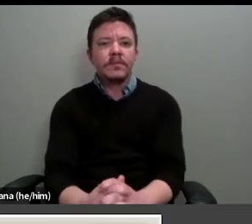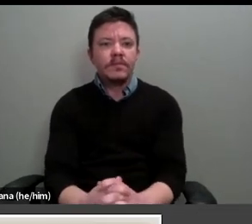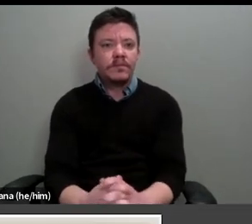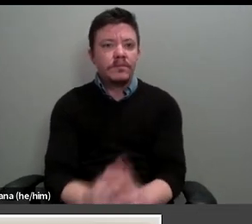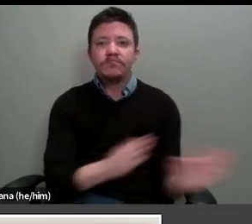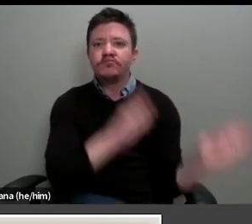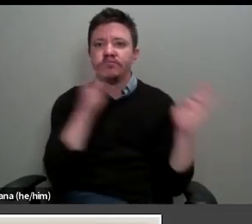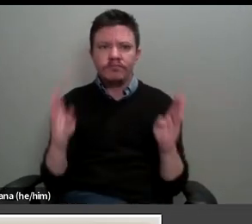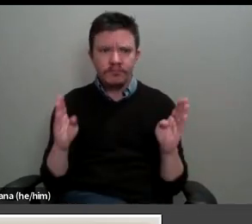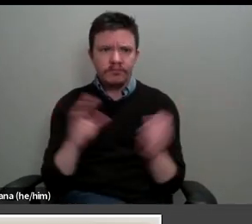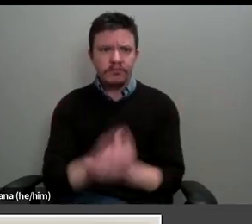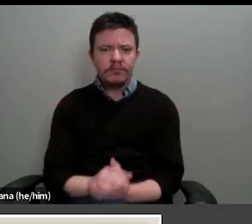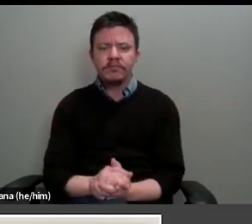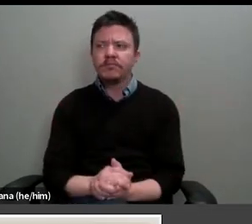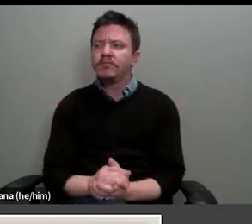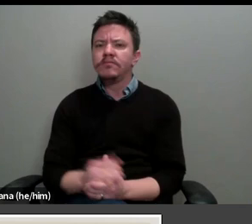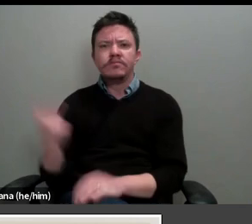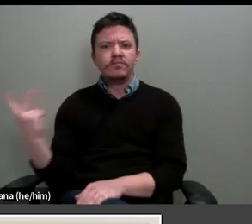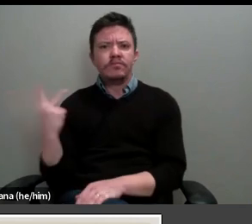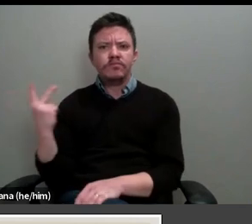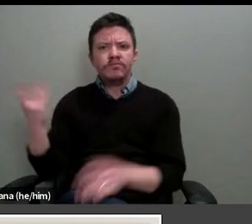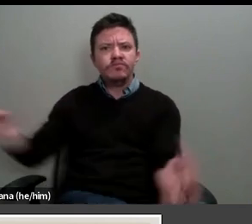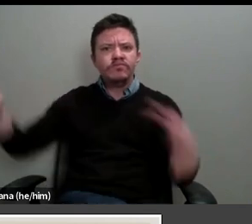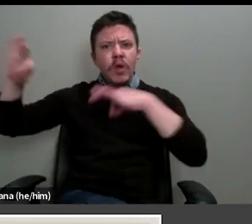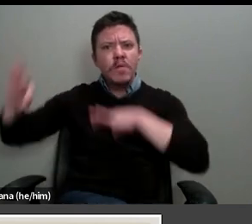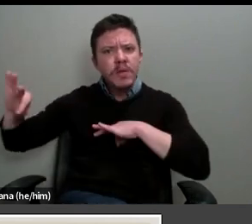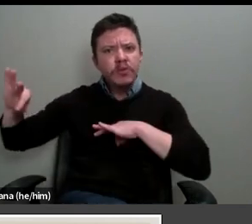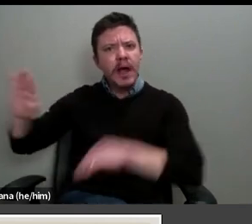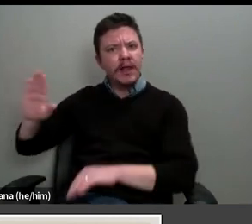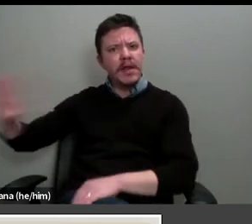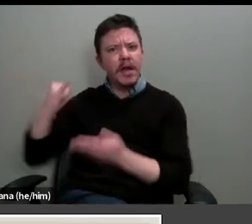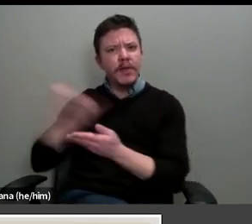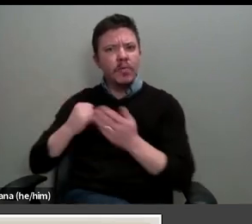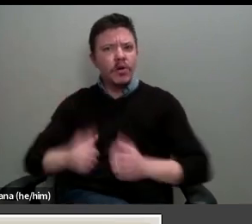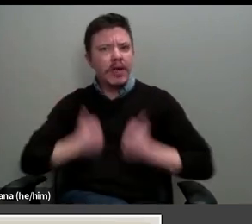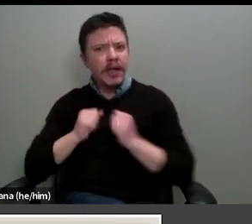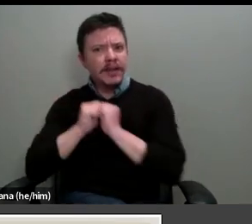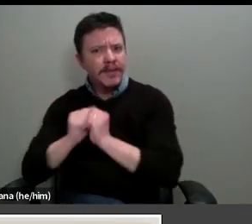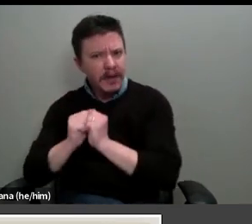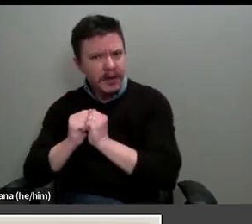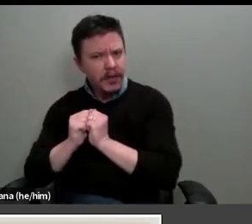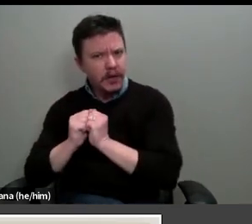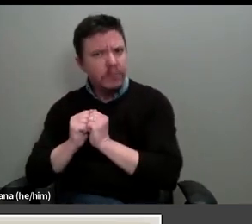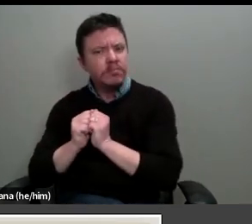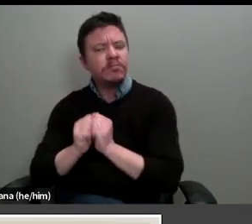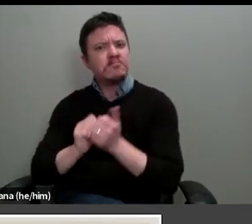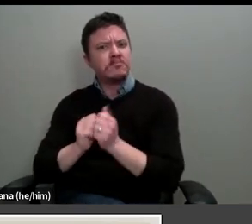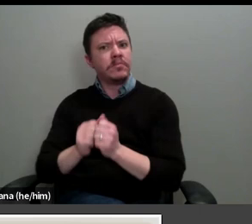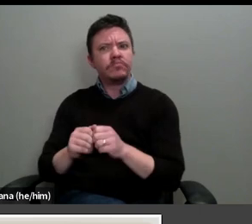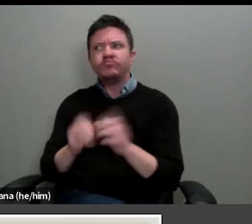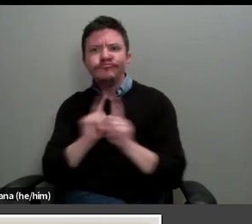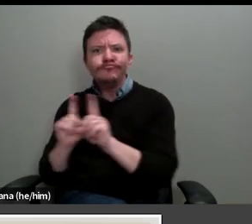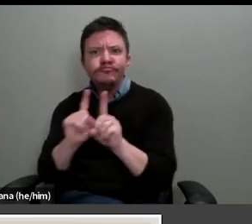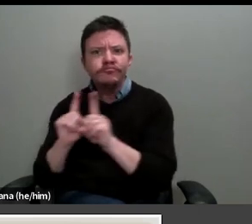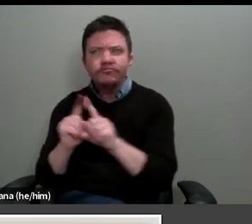The mutuality of the Vuillard's working and living practices, their living and working together and alongside one another,